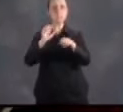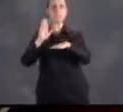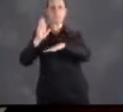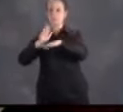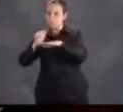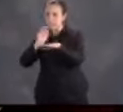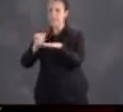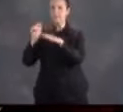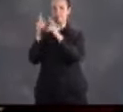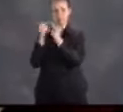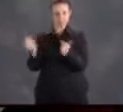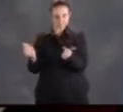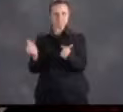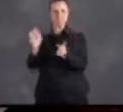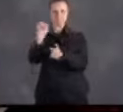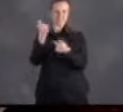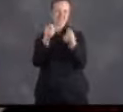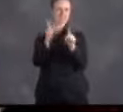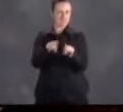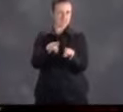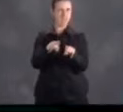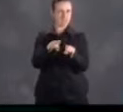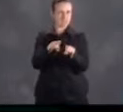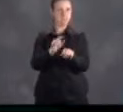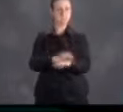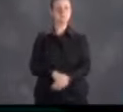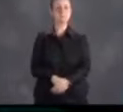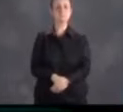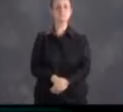pets and yourself in the event of an emergency.